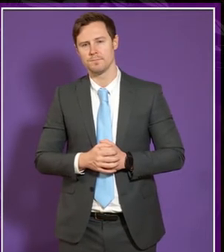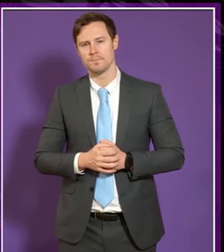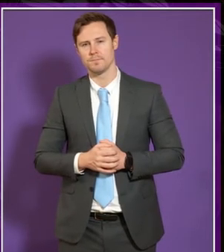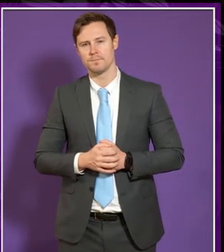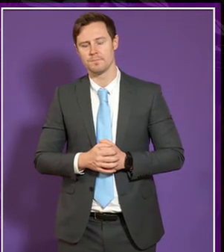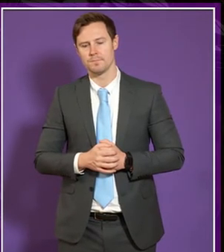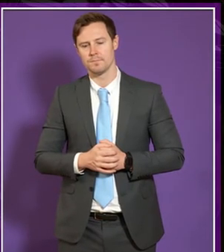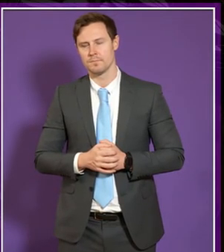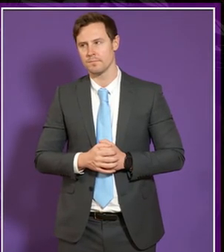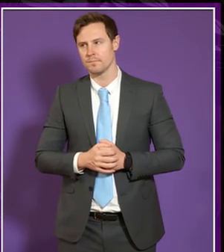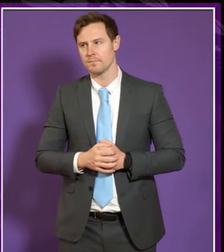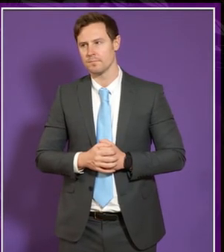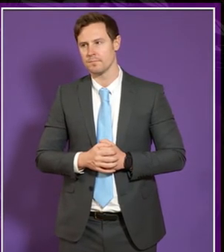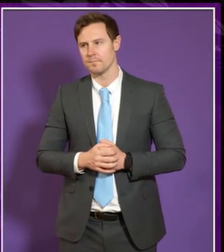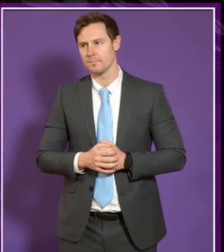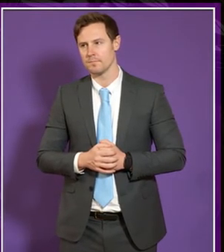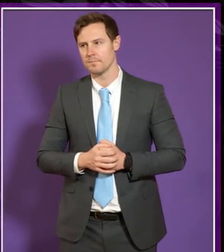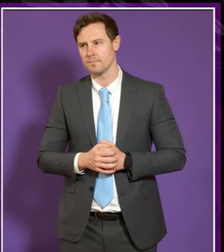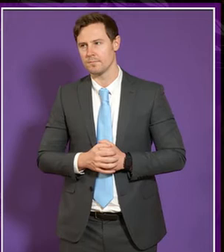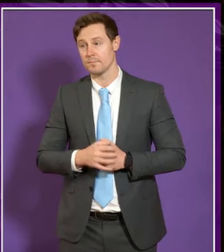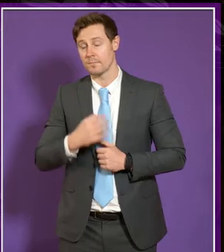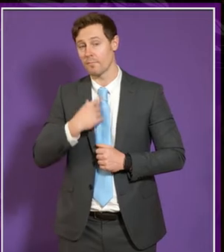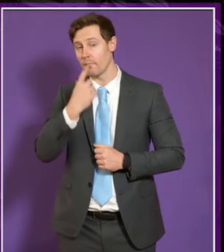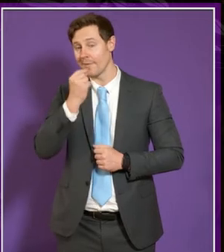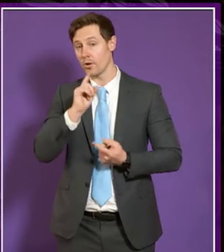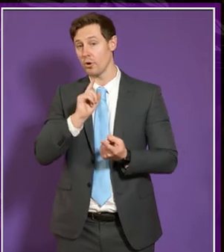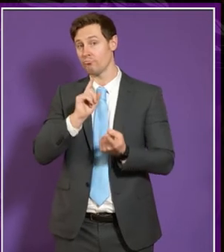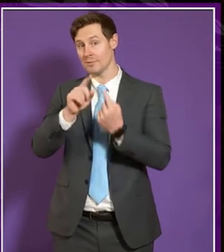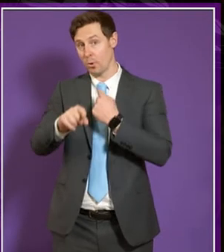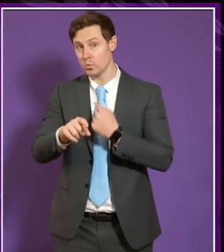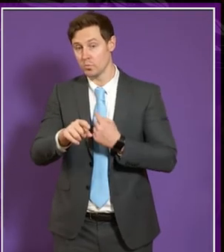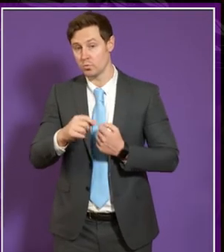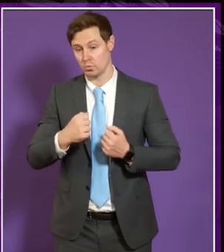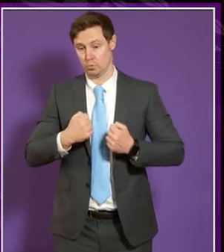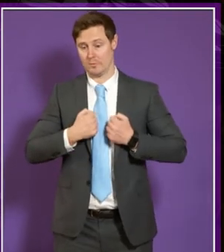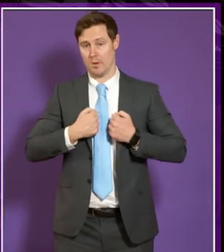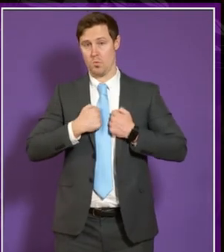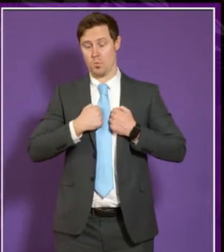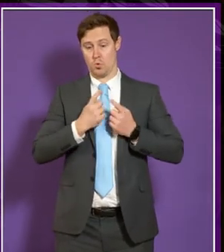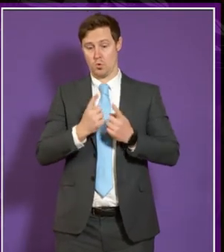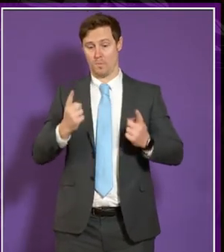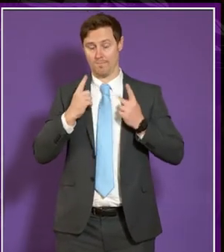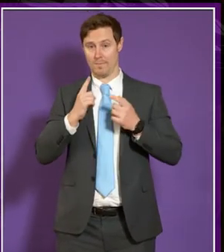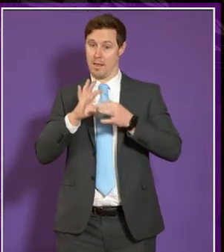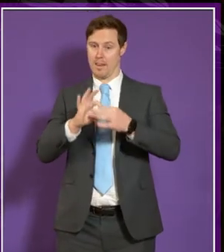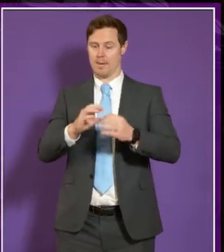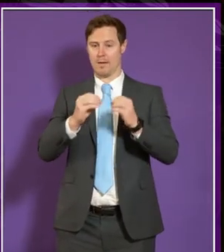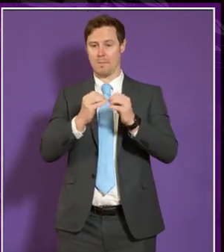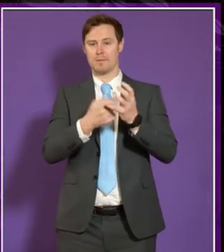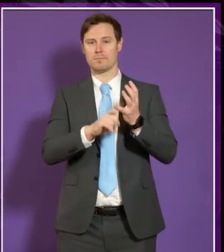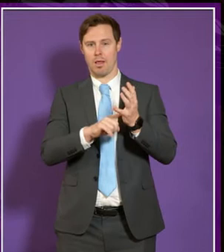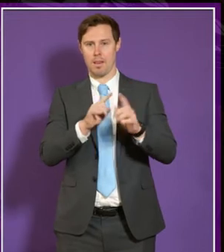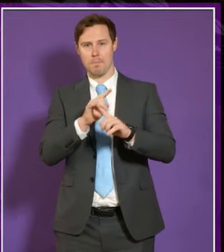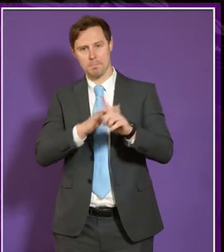so i can just respond to it in terms of where our institution is with the bsl plan and it